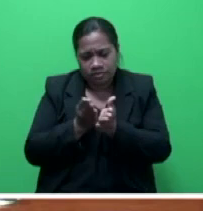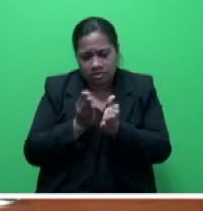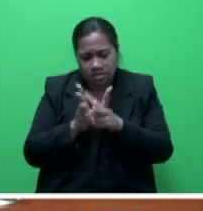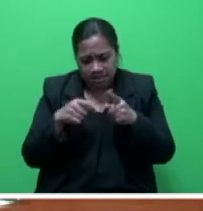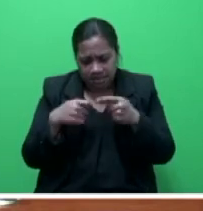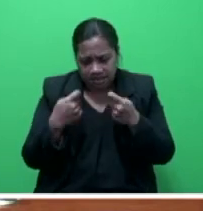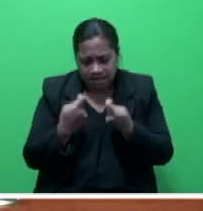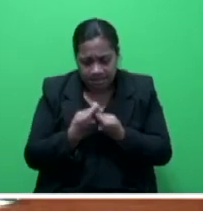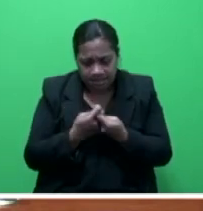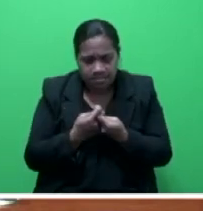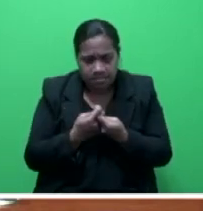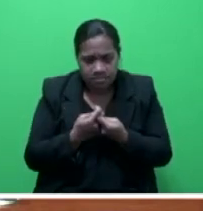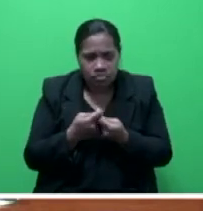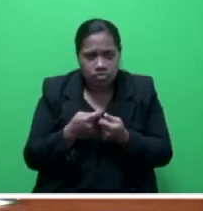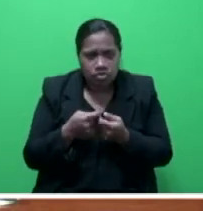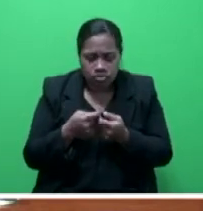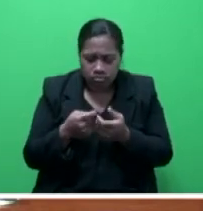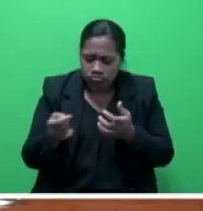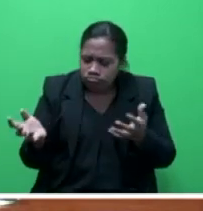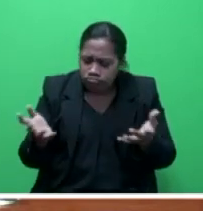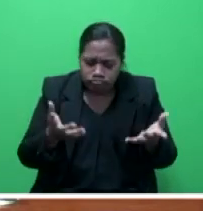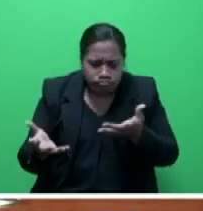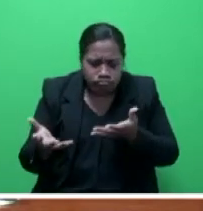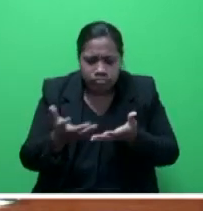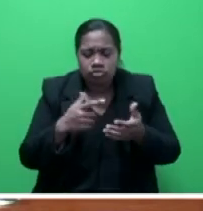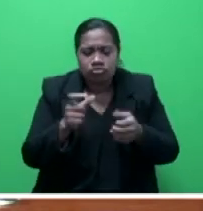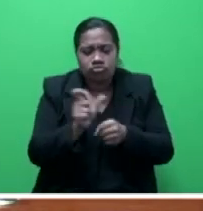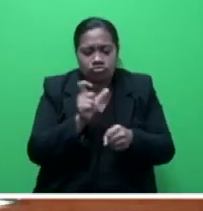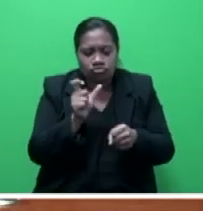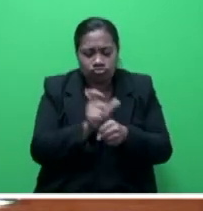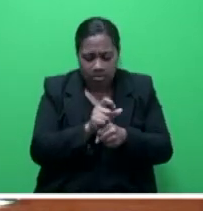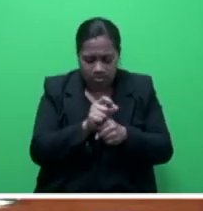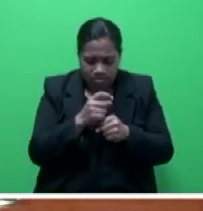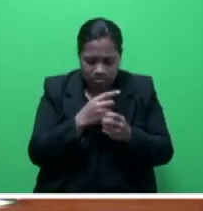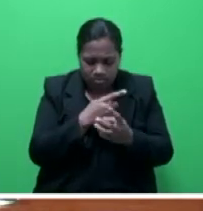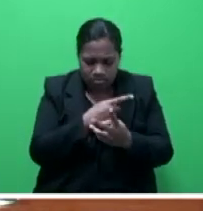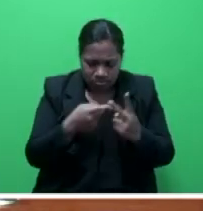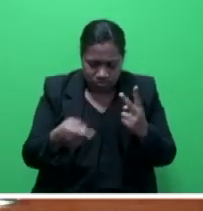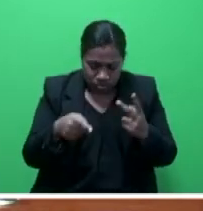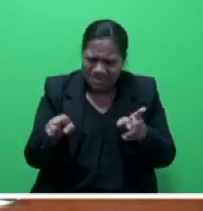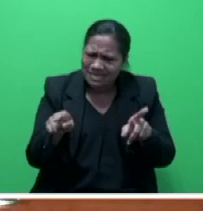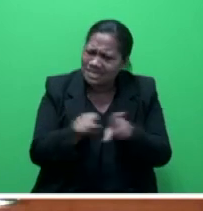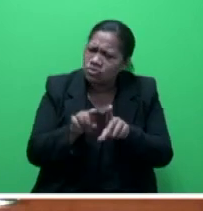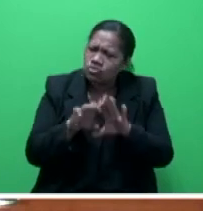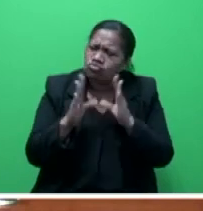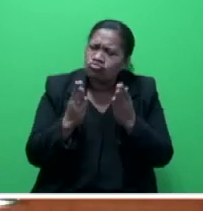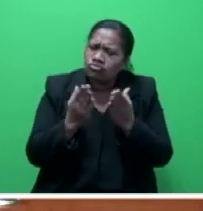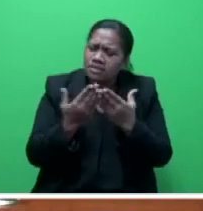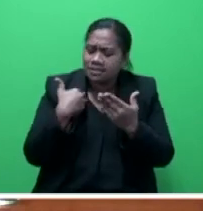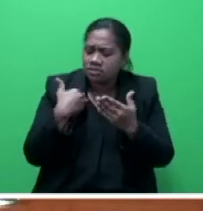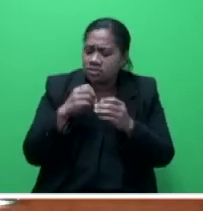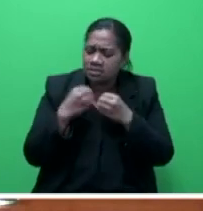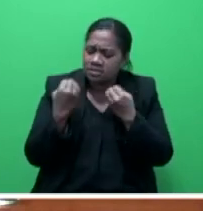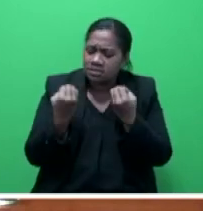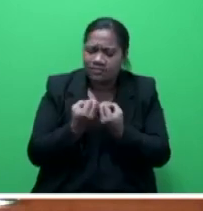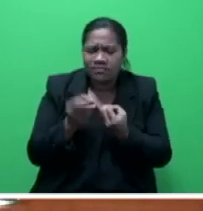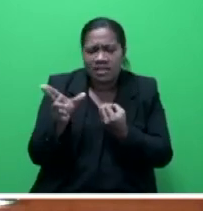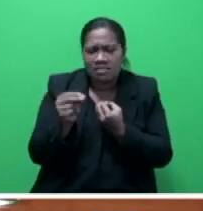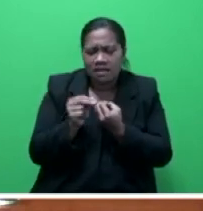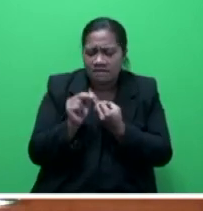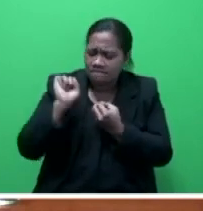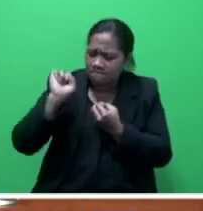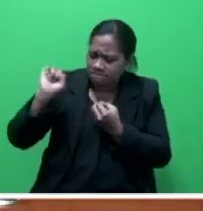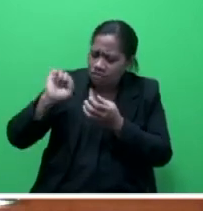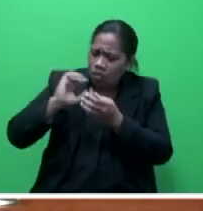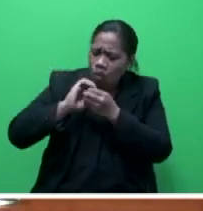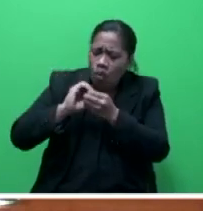to create these two platforms. And this is similar to what the World Health Organization had done for its own